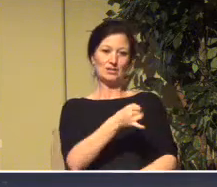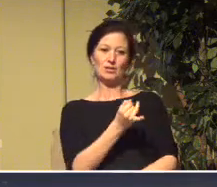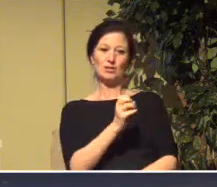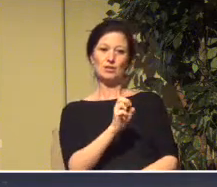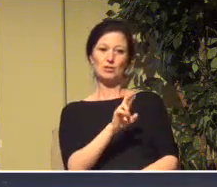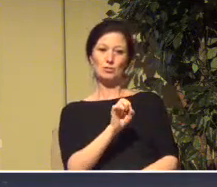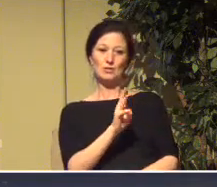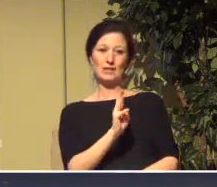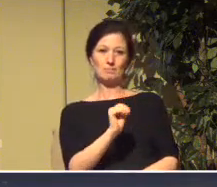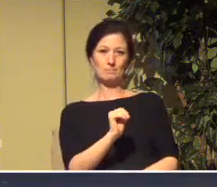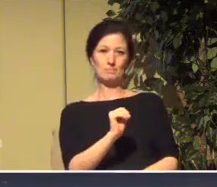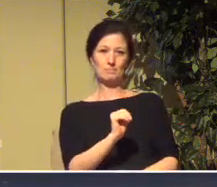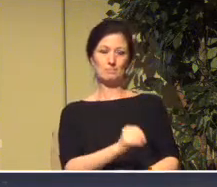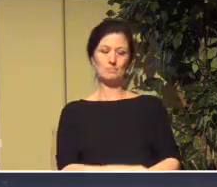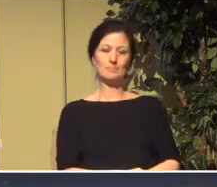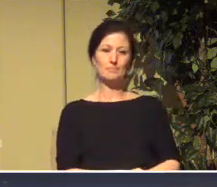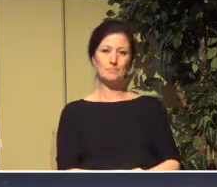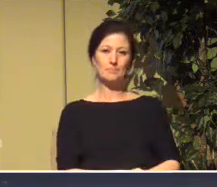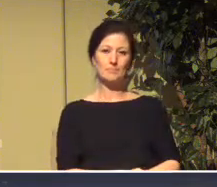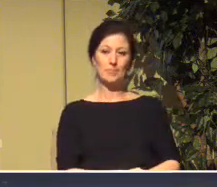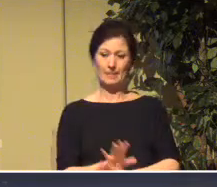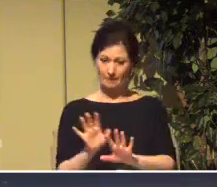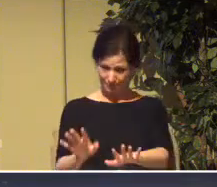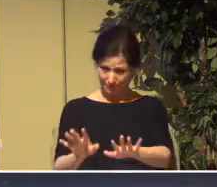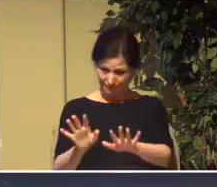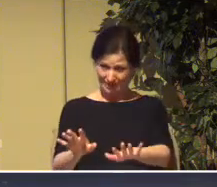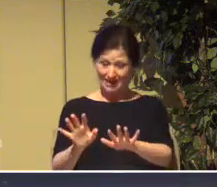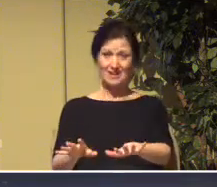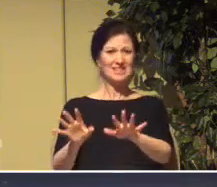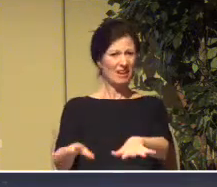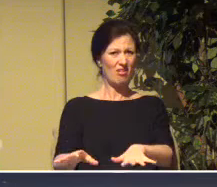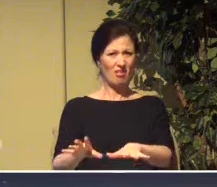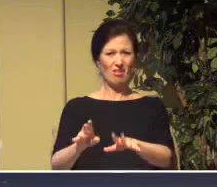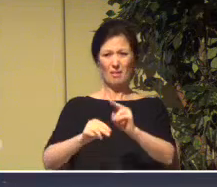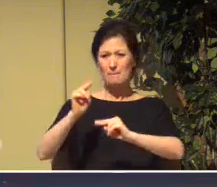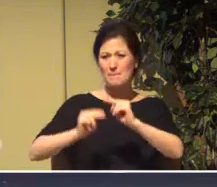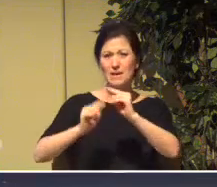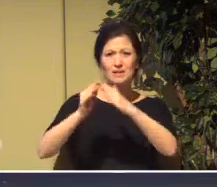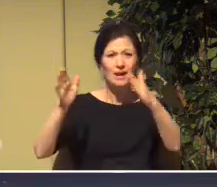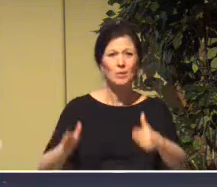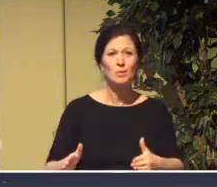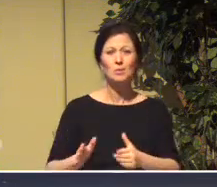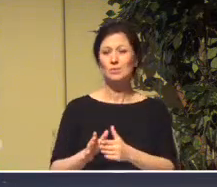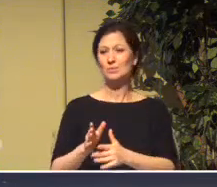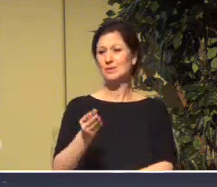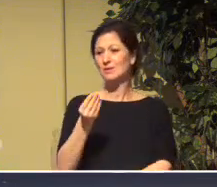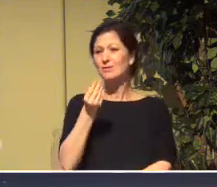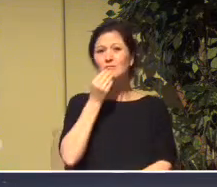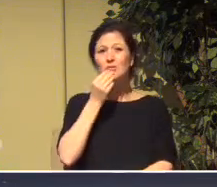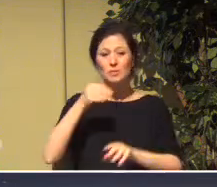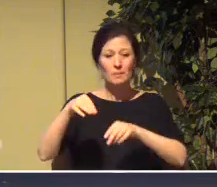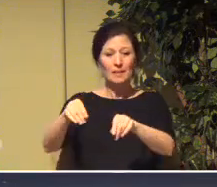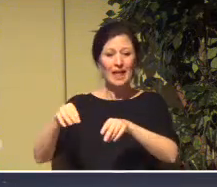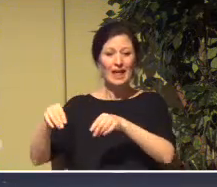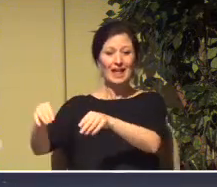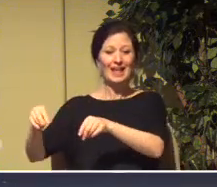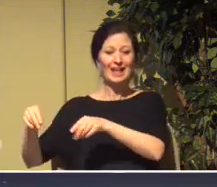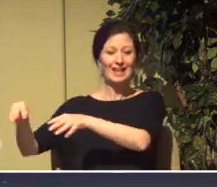Jeremiah told them, settle there in your exile. Build homes, plant gardens, eat what you grow there.